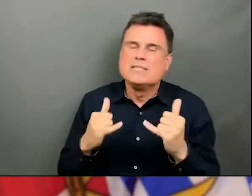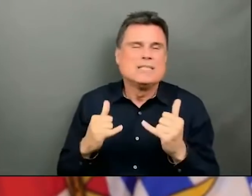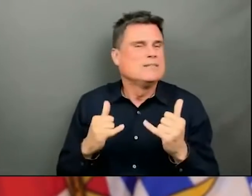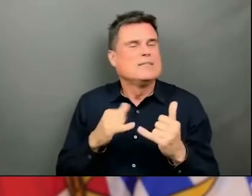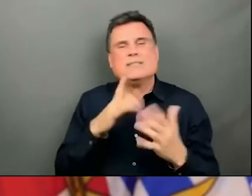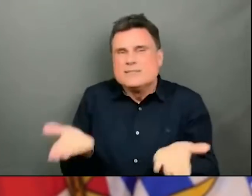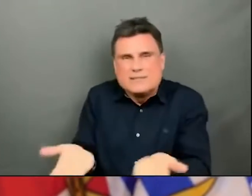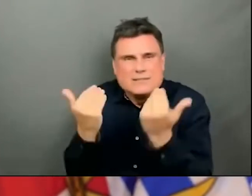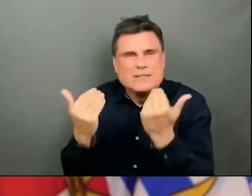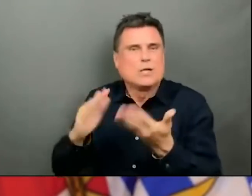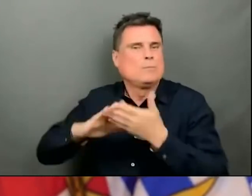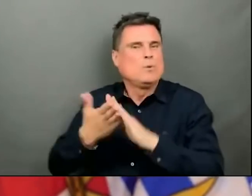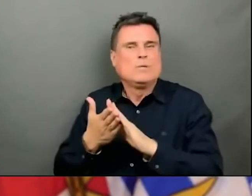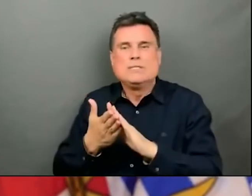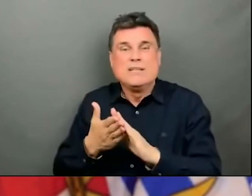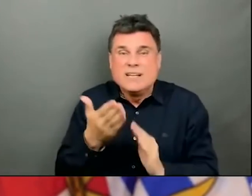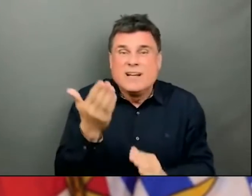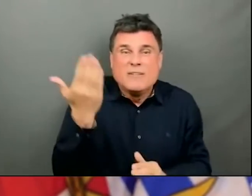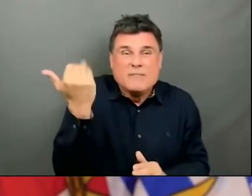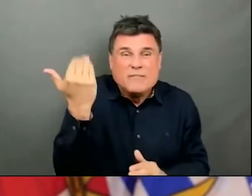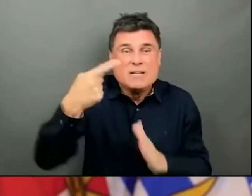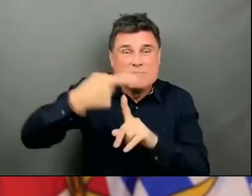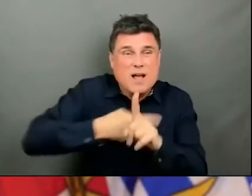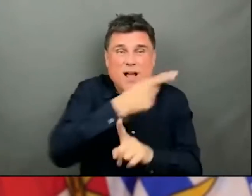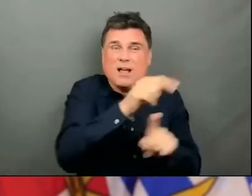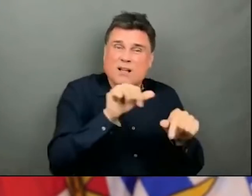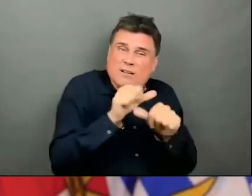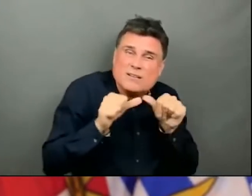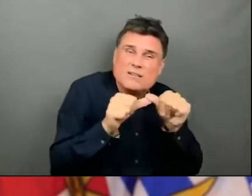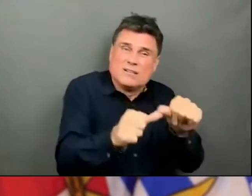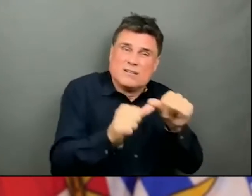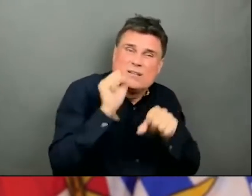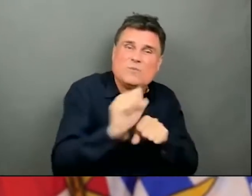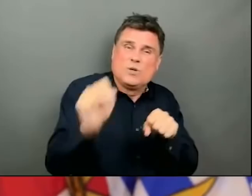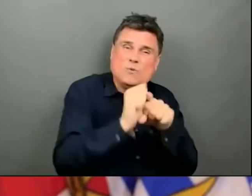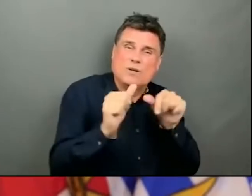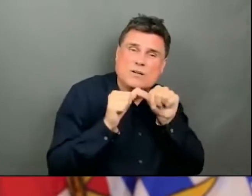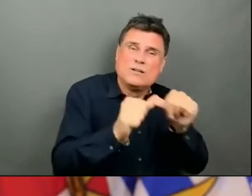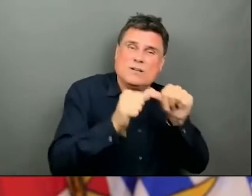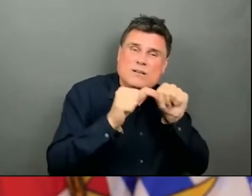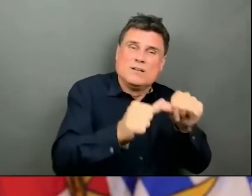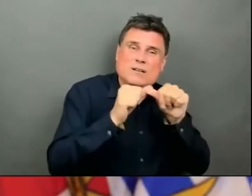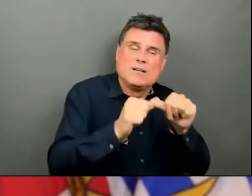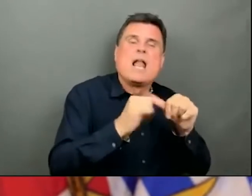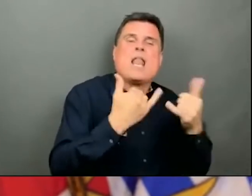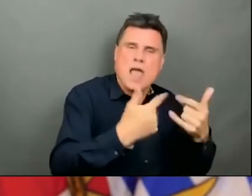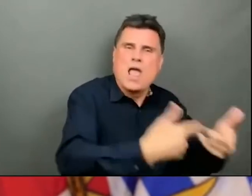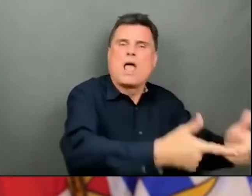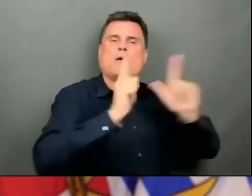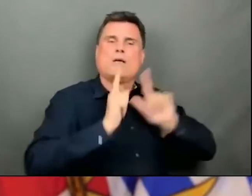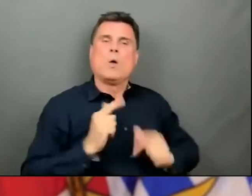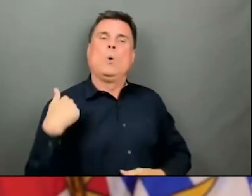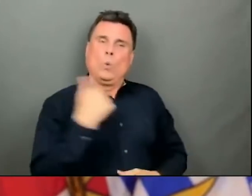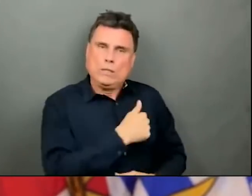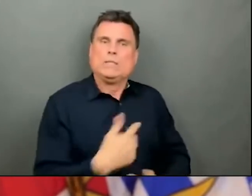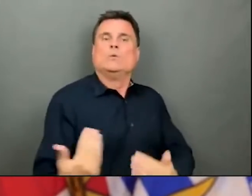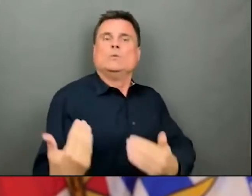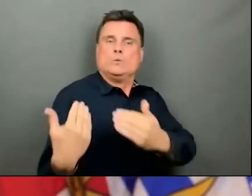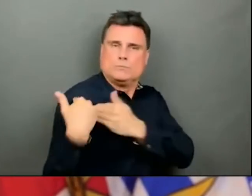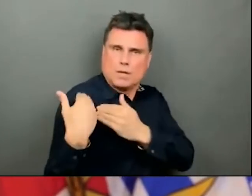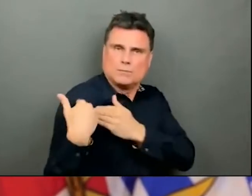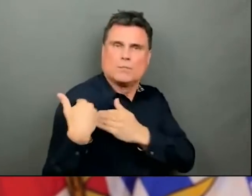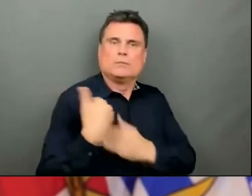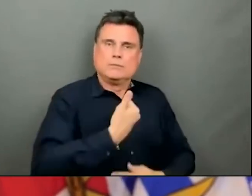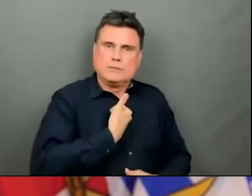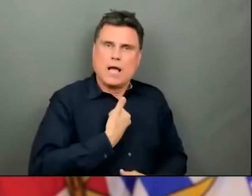months. So let's take care of the people who are taking care of us. And this means right now a shared sacrifice.